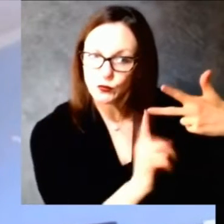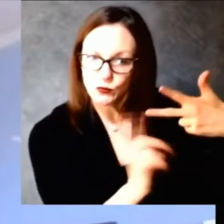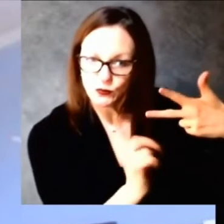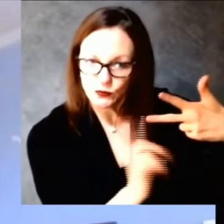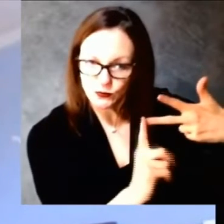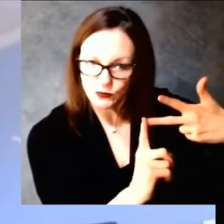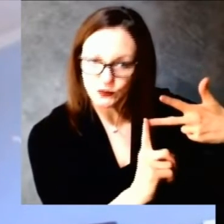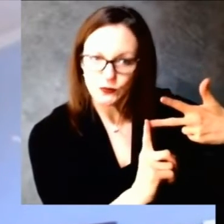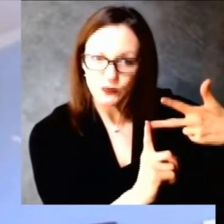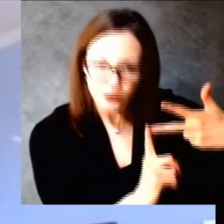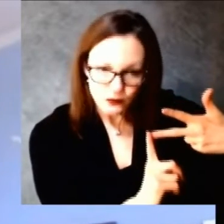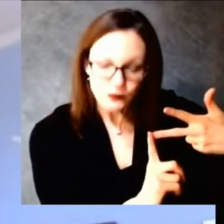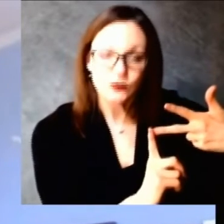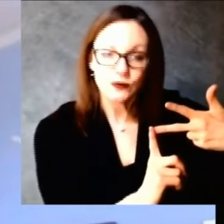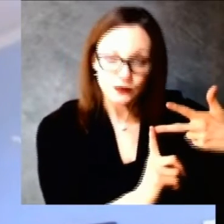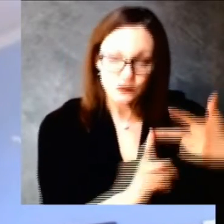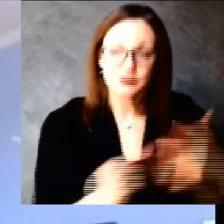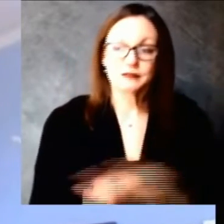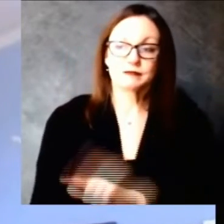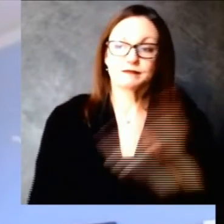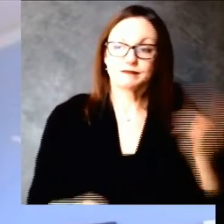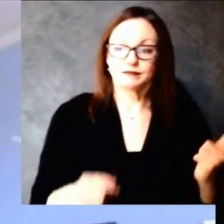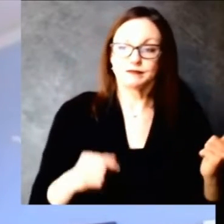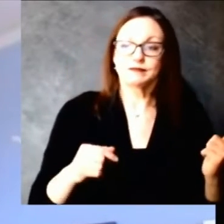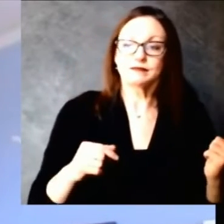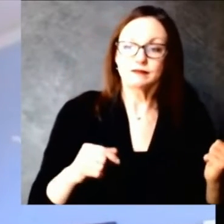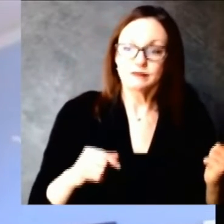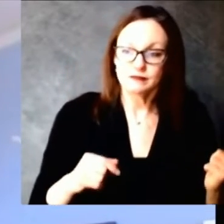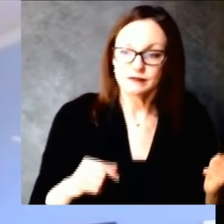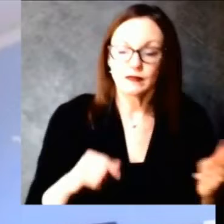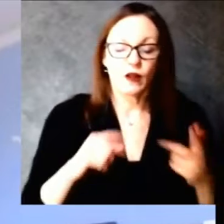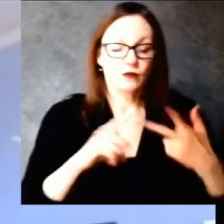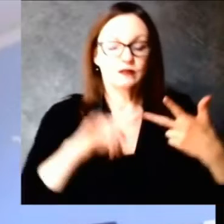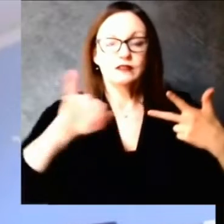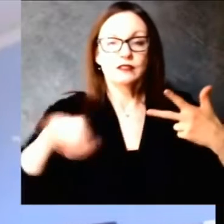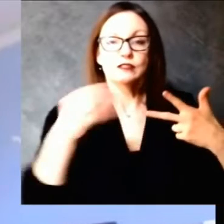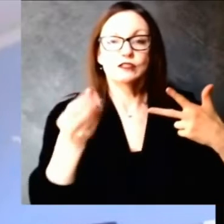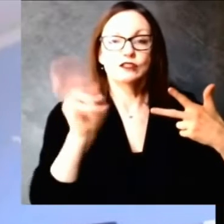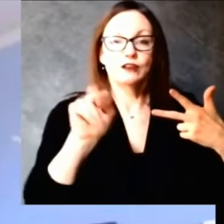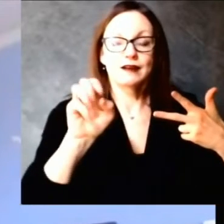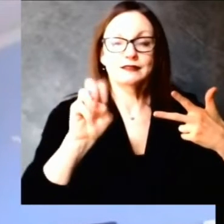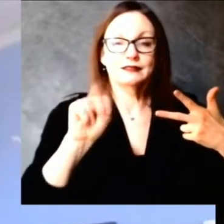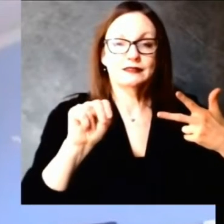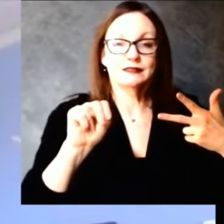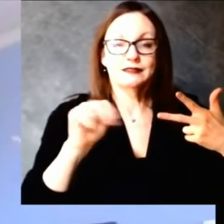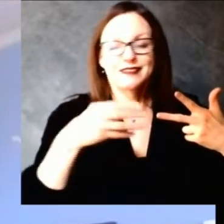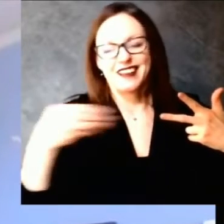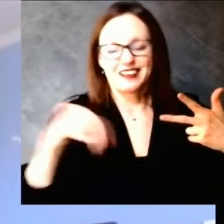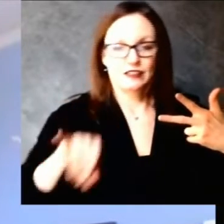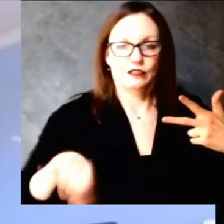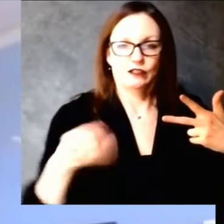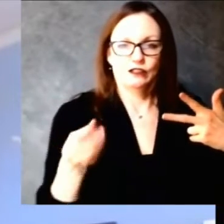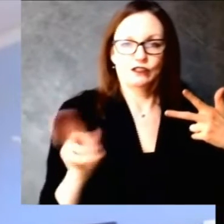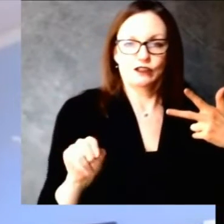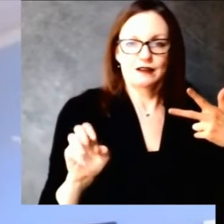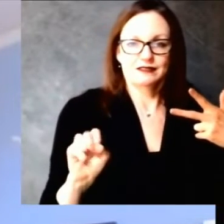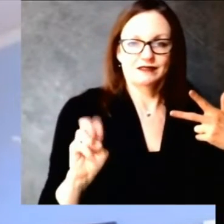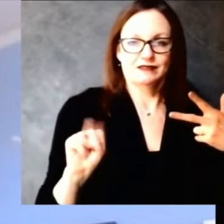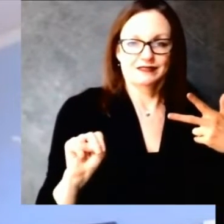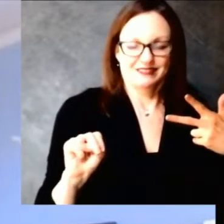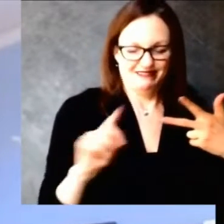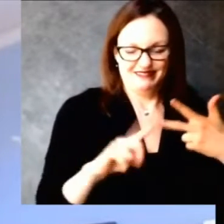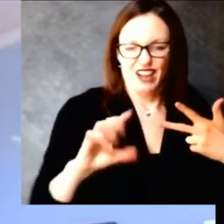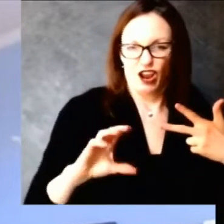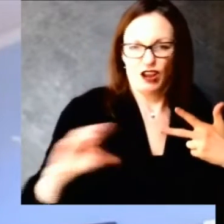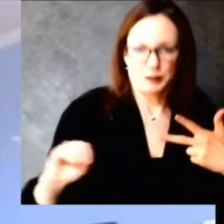opened up their registration tool this past tuesday and it's my understanding is that they will begin vaccinating tomorrow as mentioned